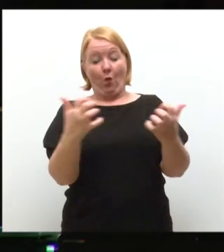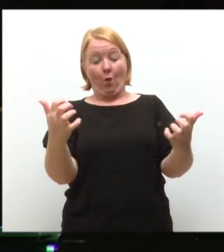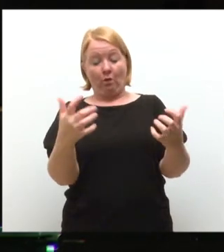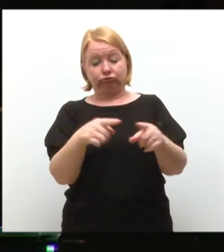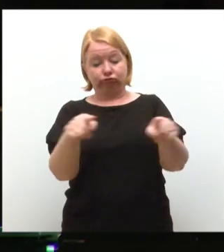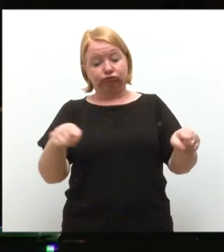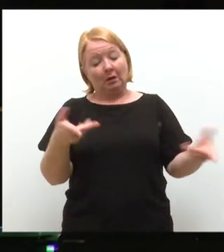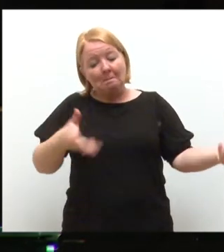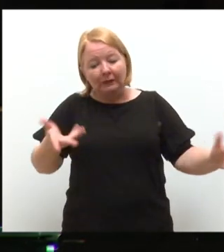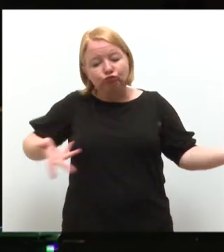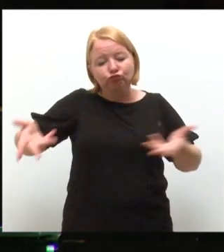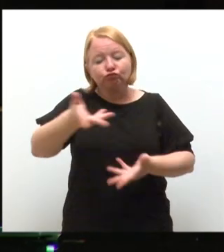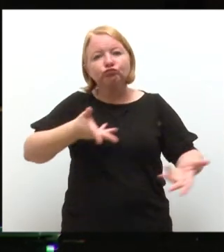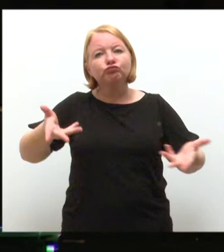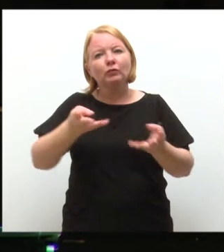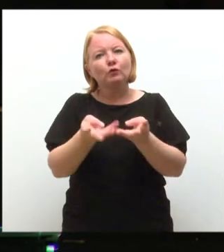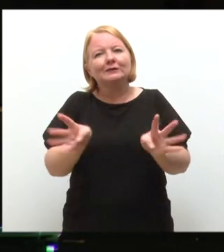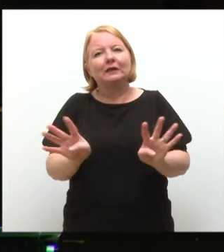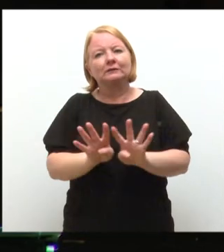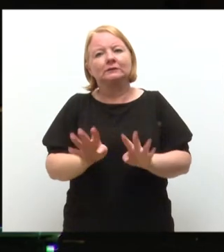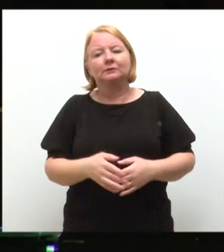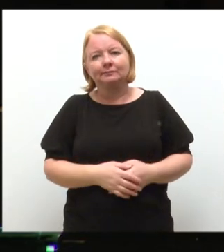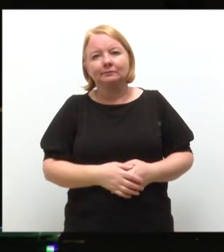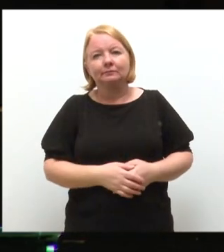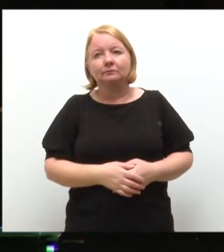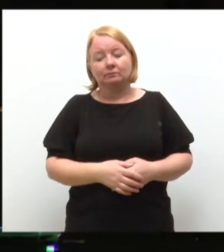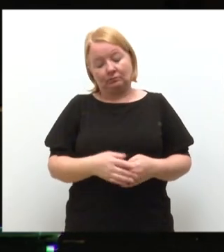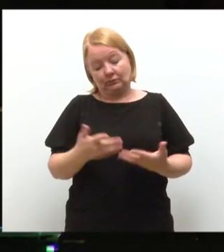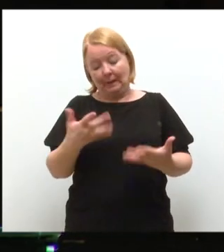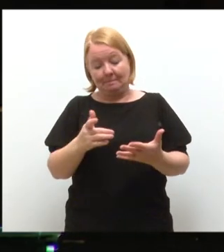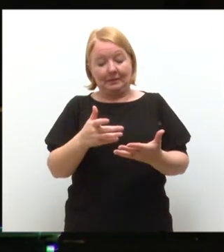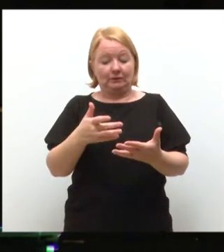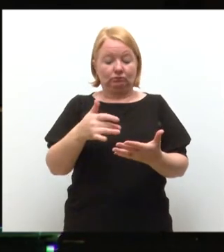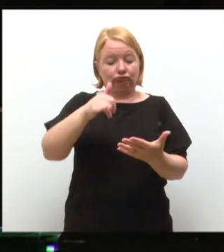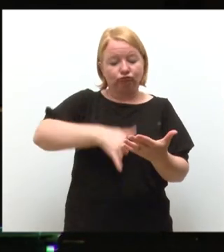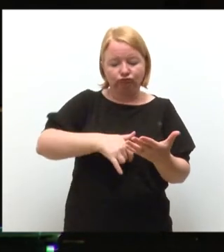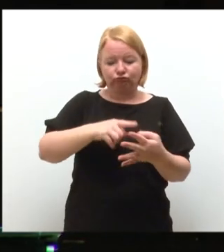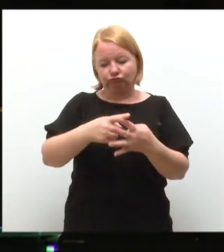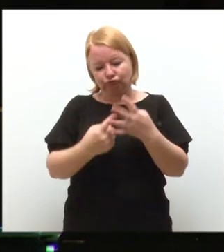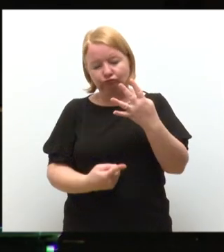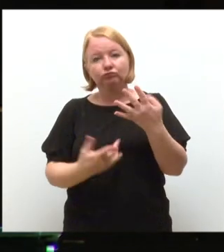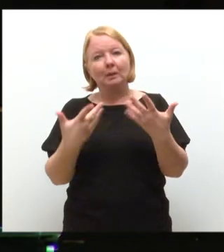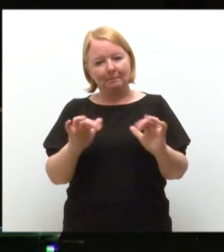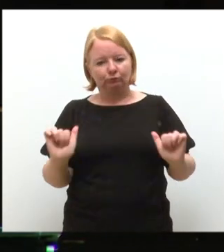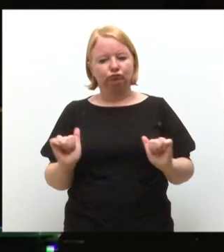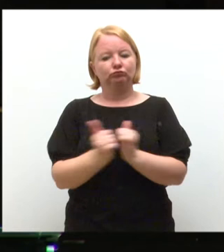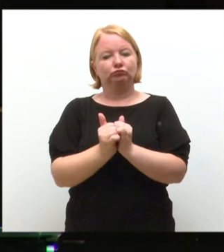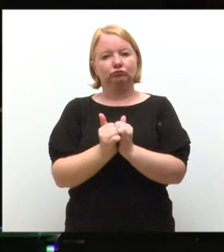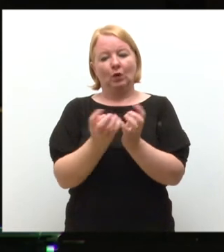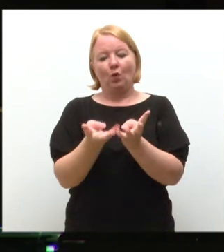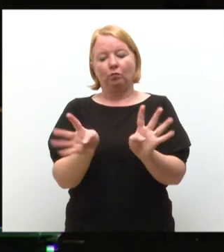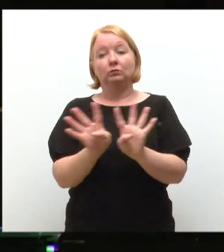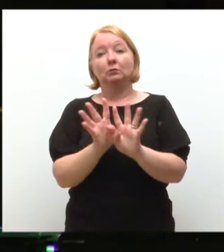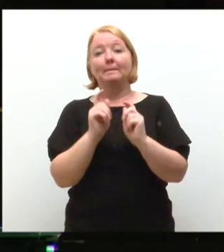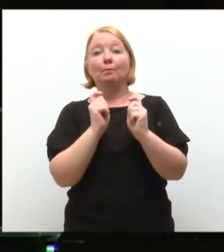consultation with the senate. All forms have been duly observed, and the court has been pleased to appoint as